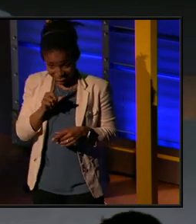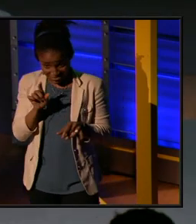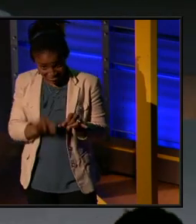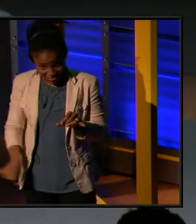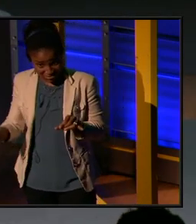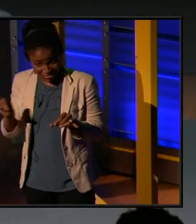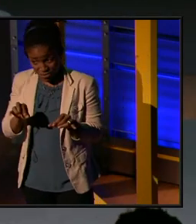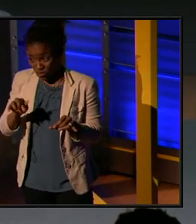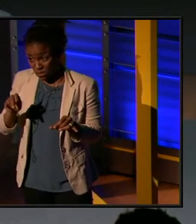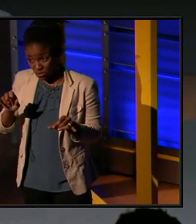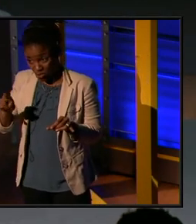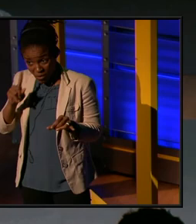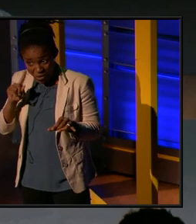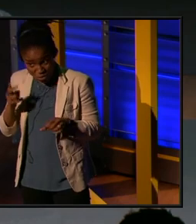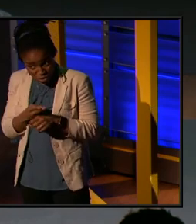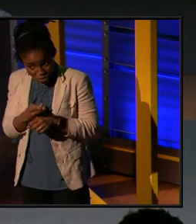of it?